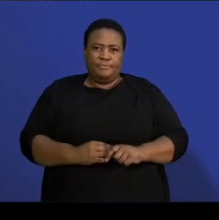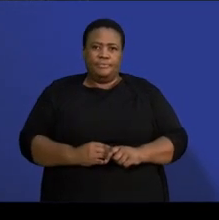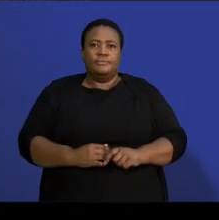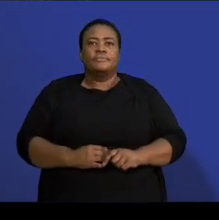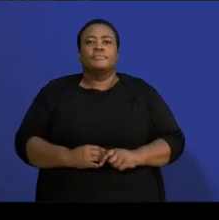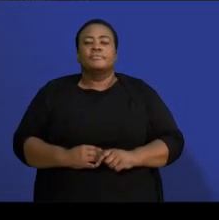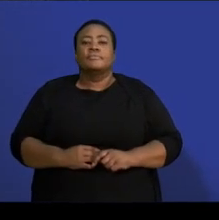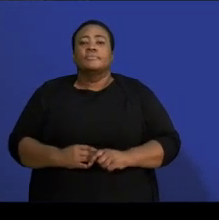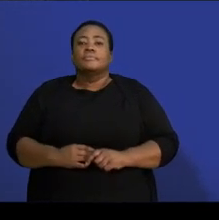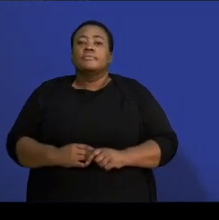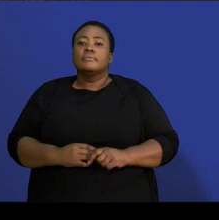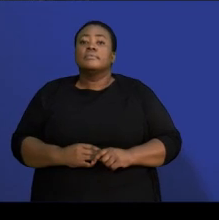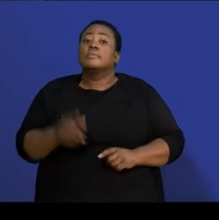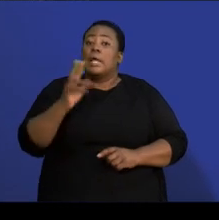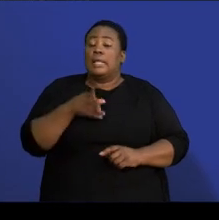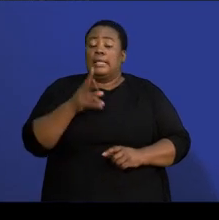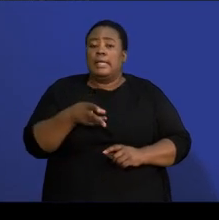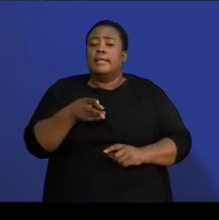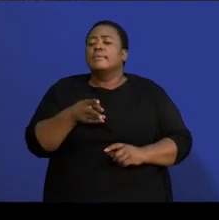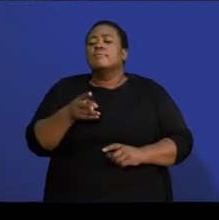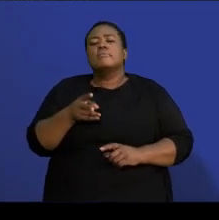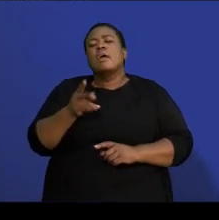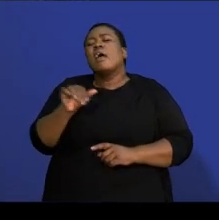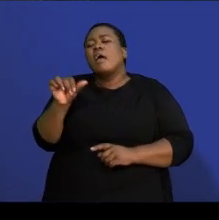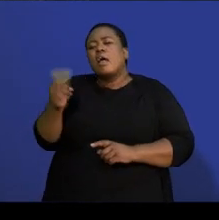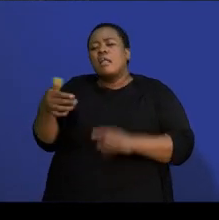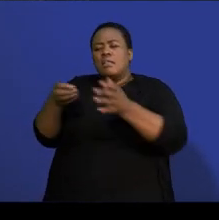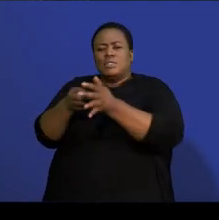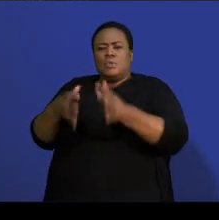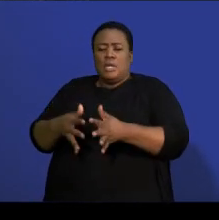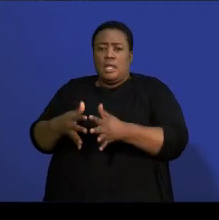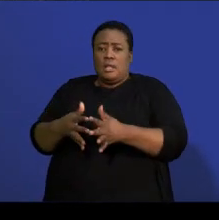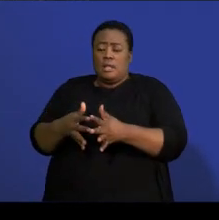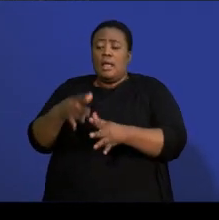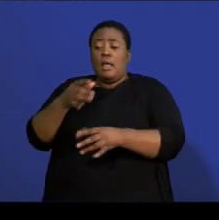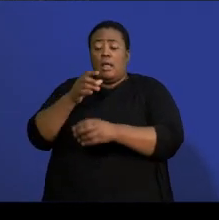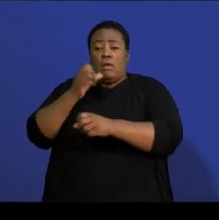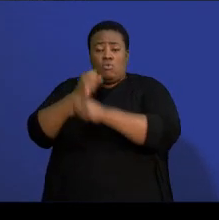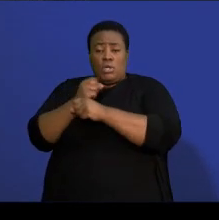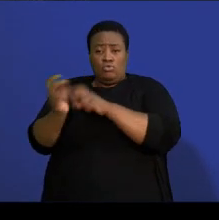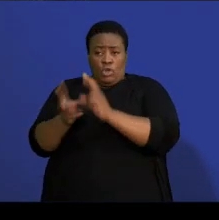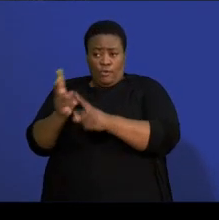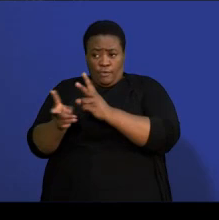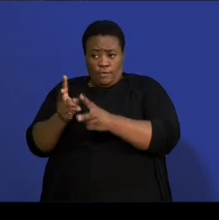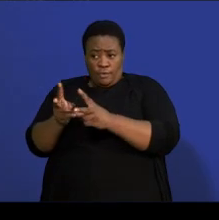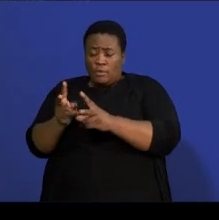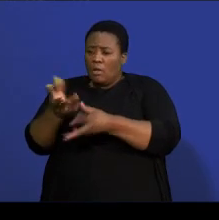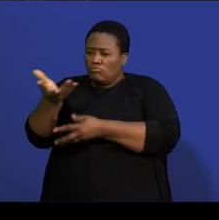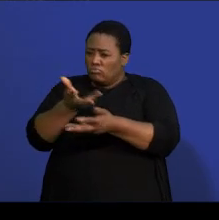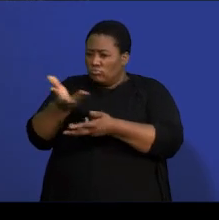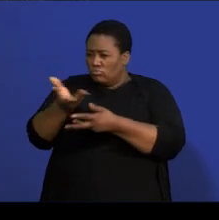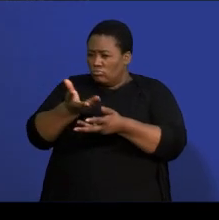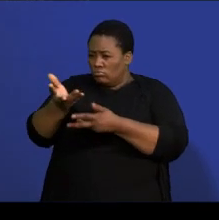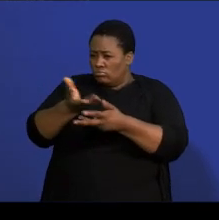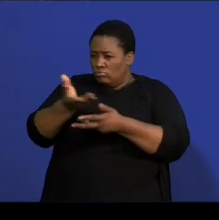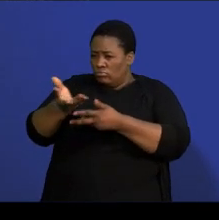to also be able to talk to another grade 12 learner about what you understand in terms of each